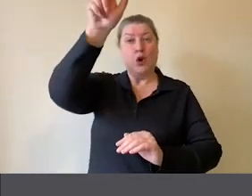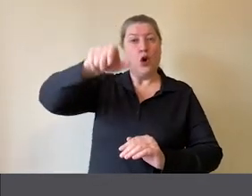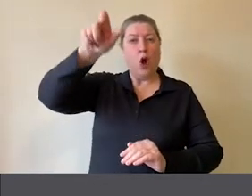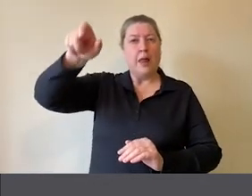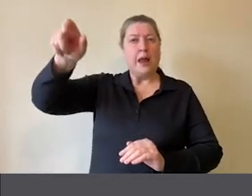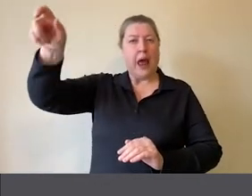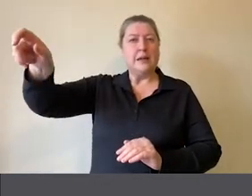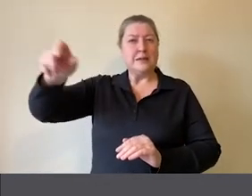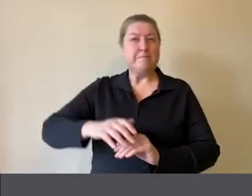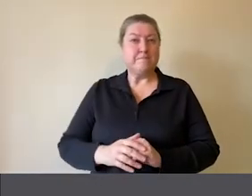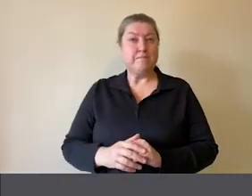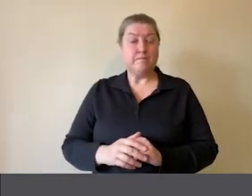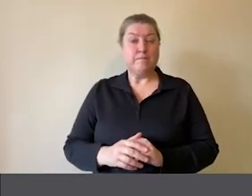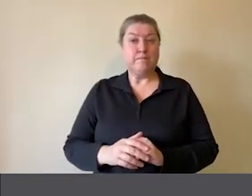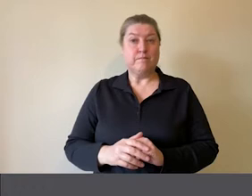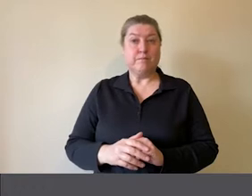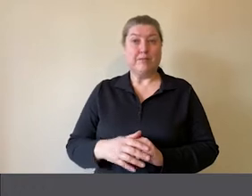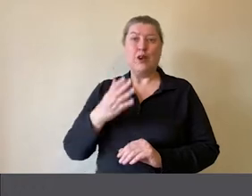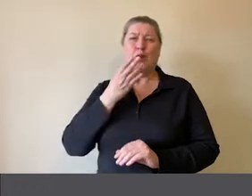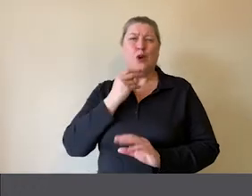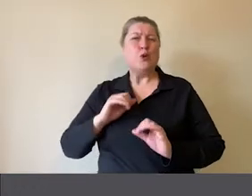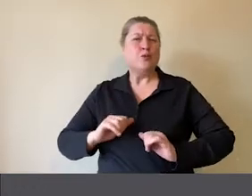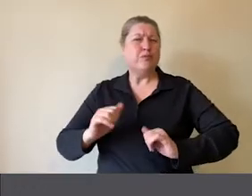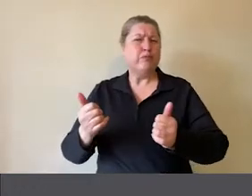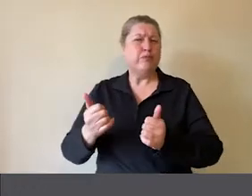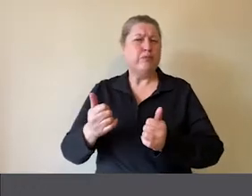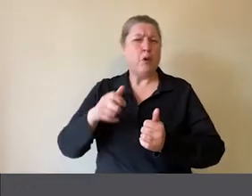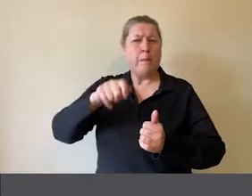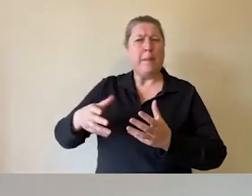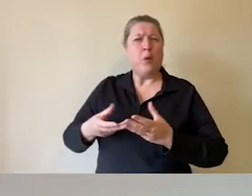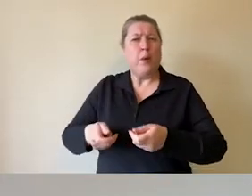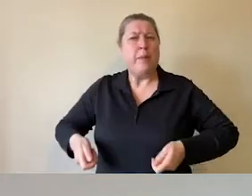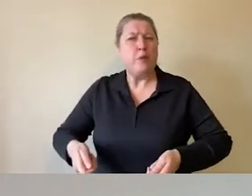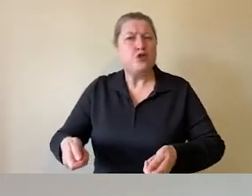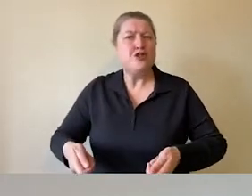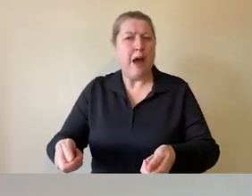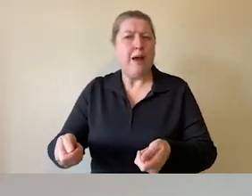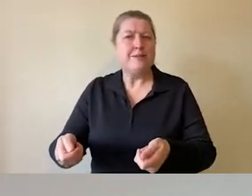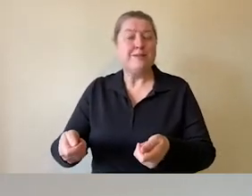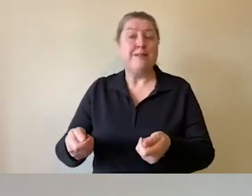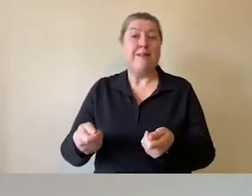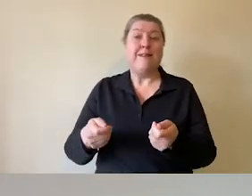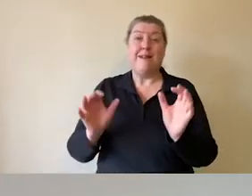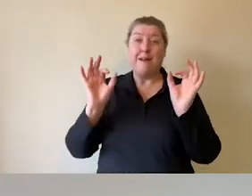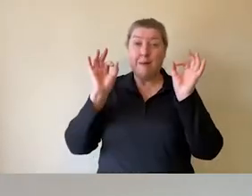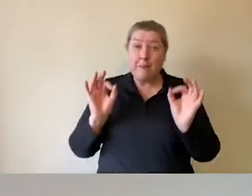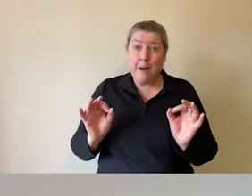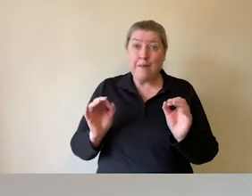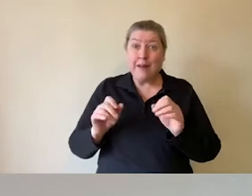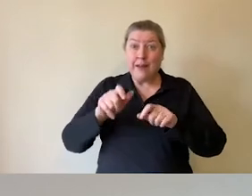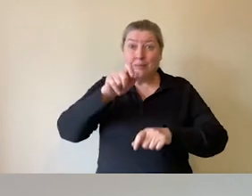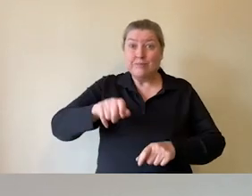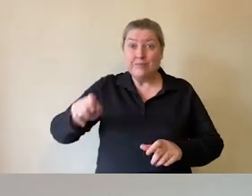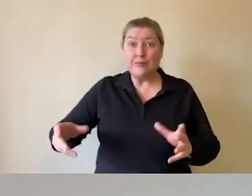colonnade. They get good use from people with pushchairs and they're ideal for our students